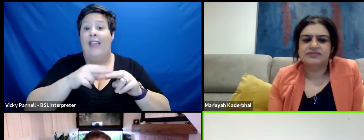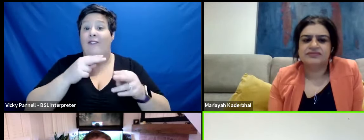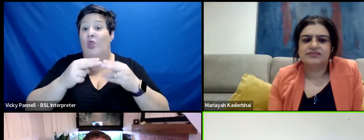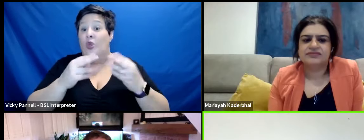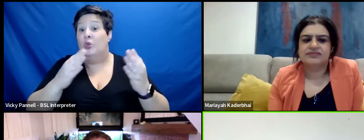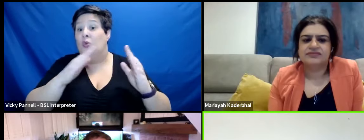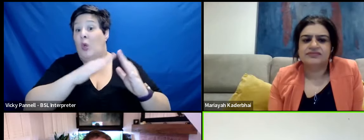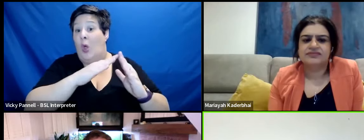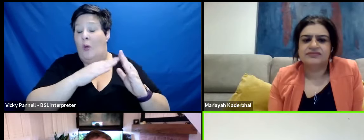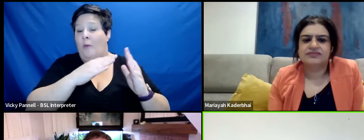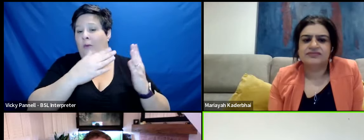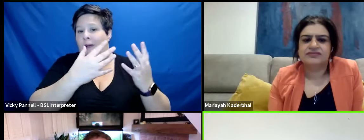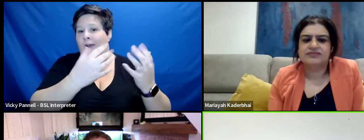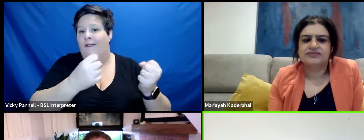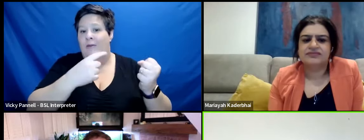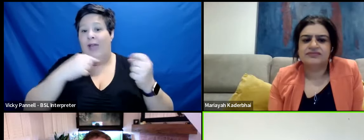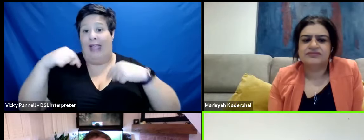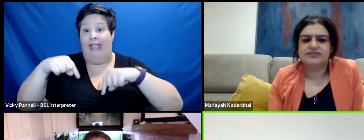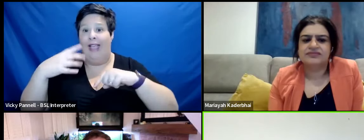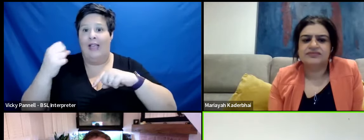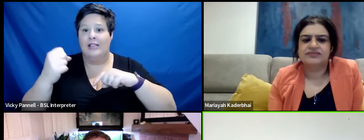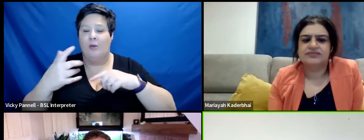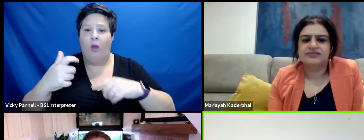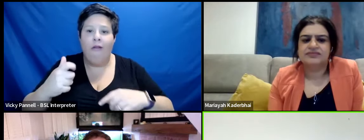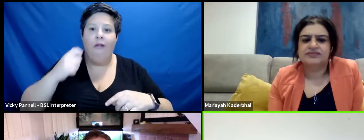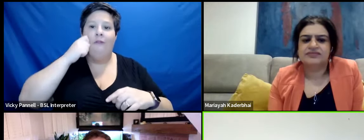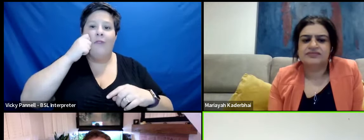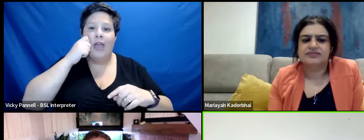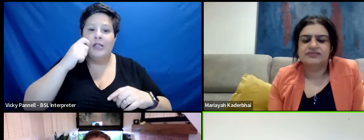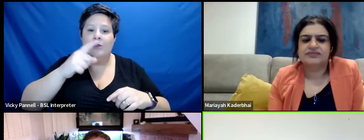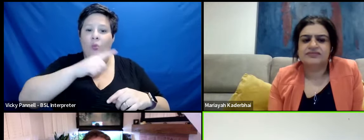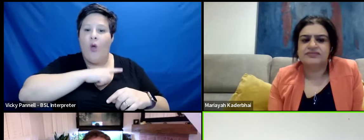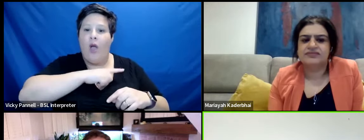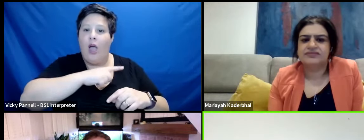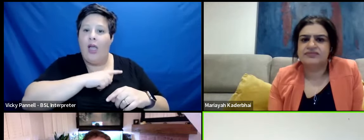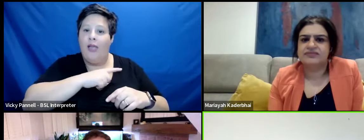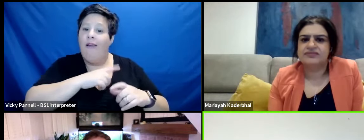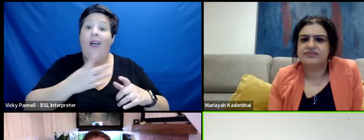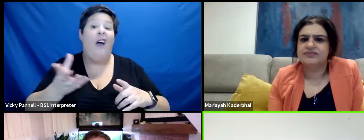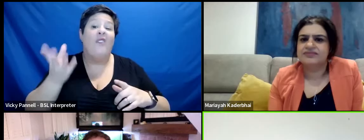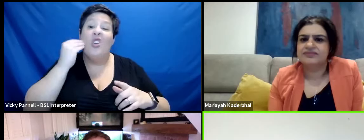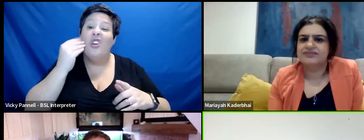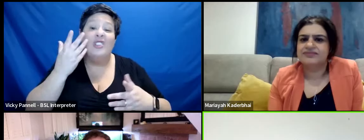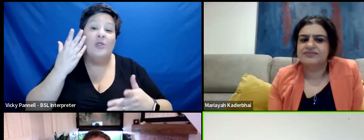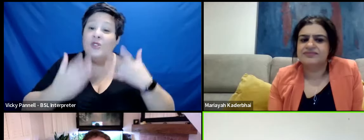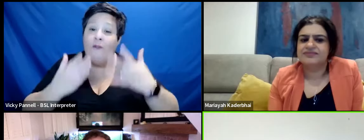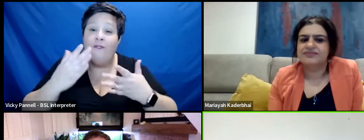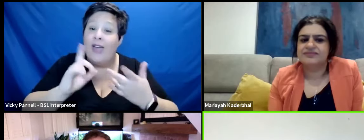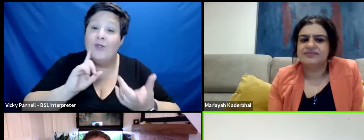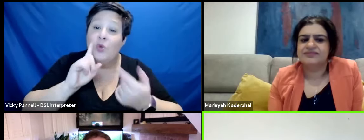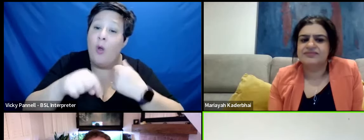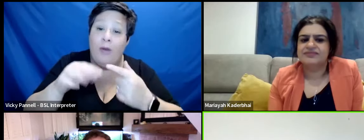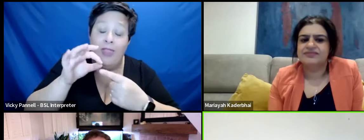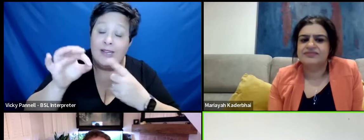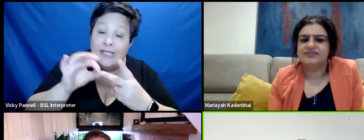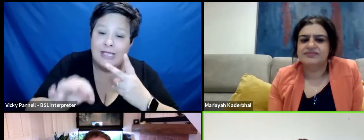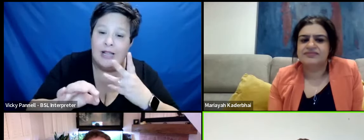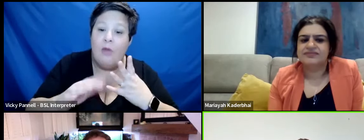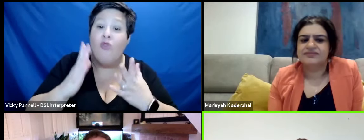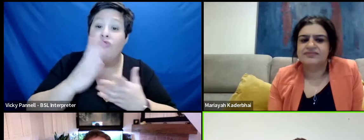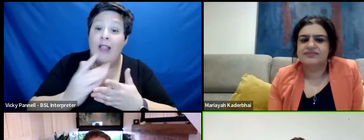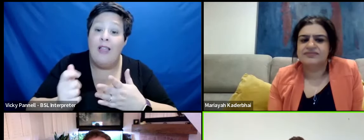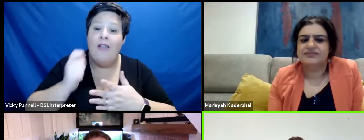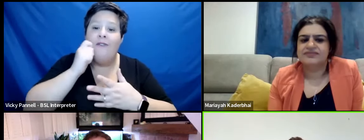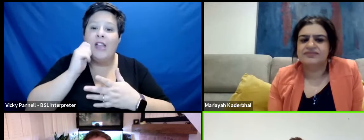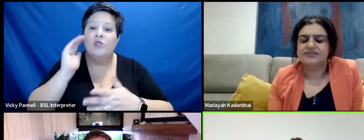has here but someone really took offence to I haven't heard it so it's unfair really for me to comment in detail on it but really took offence